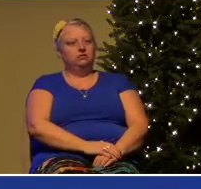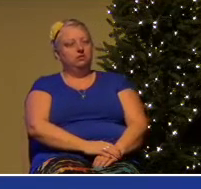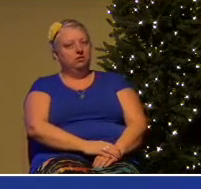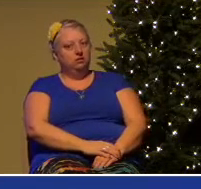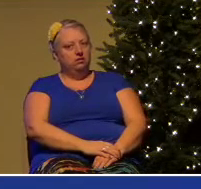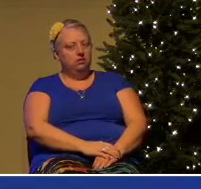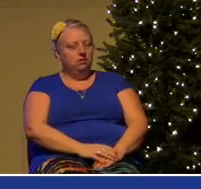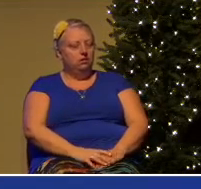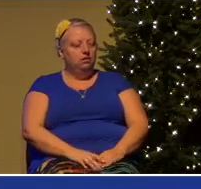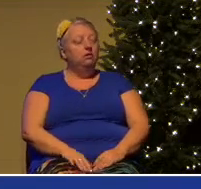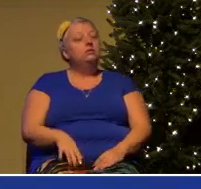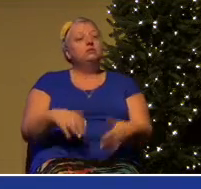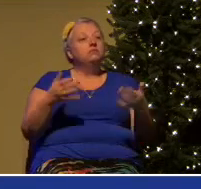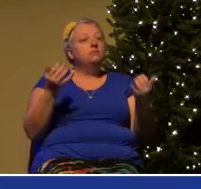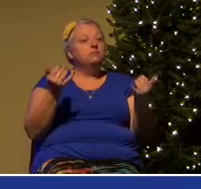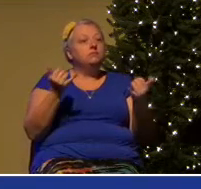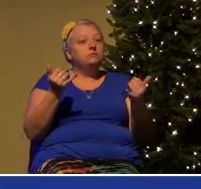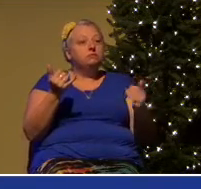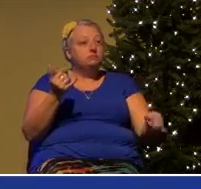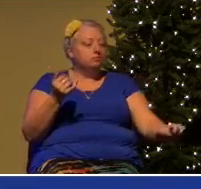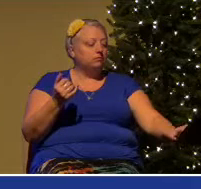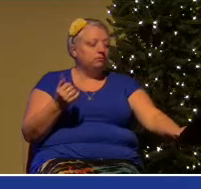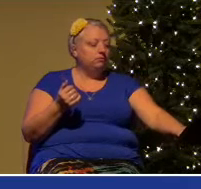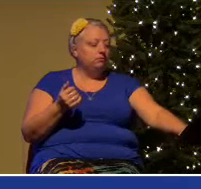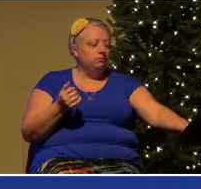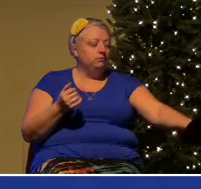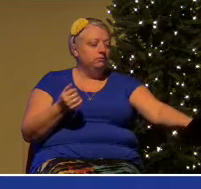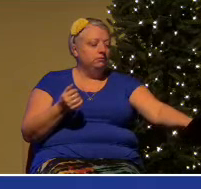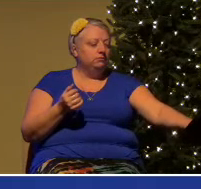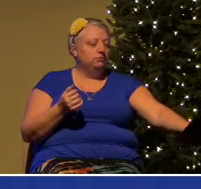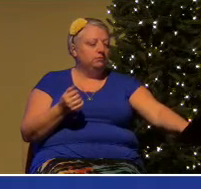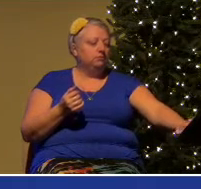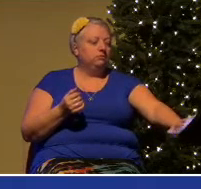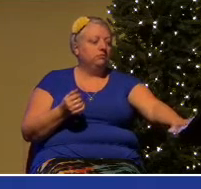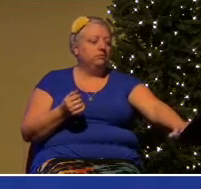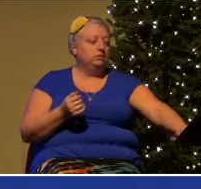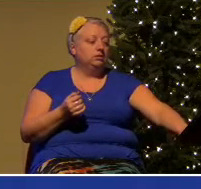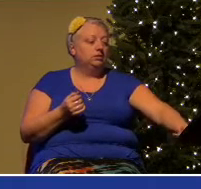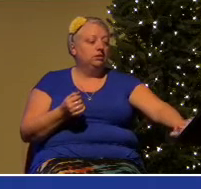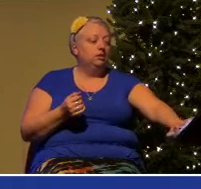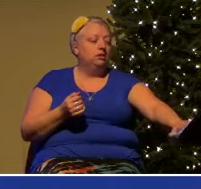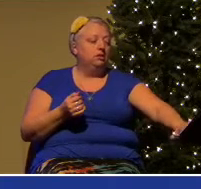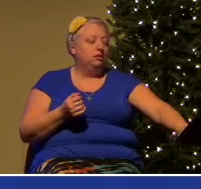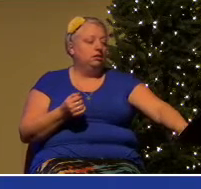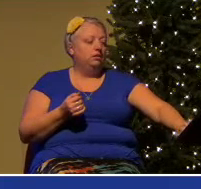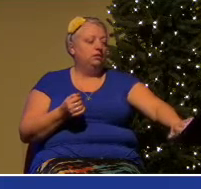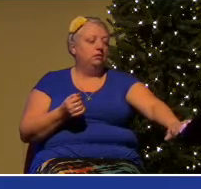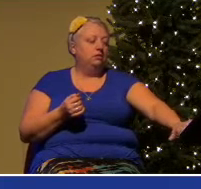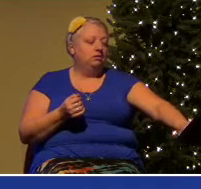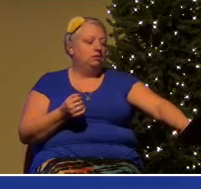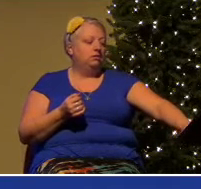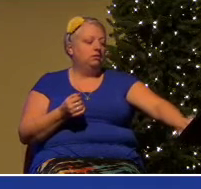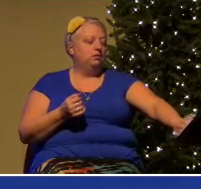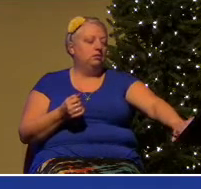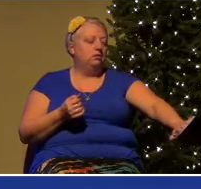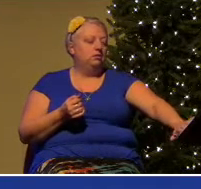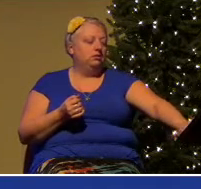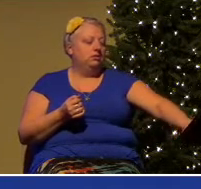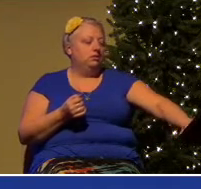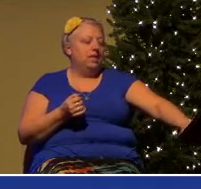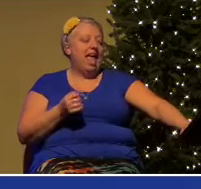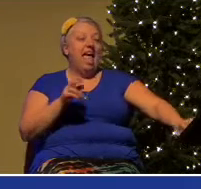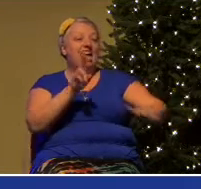universities, we have these trigger-free zones where students can go